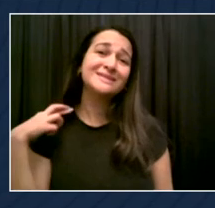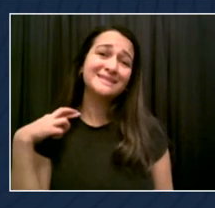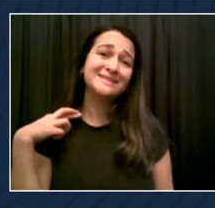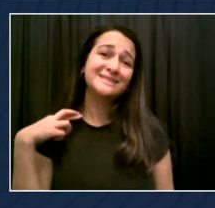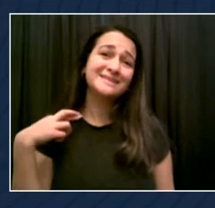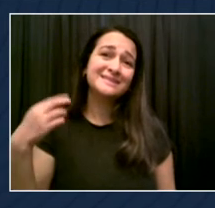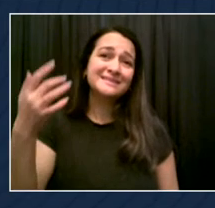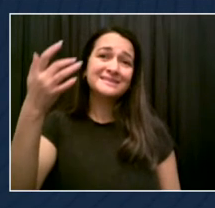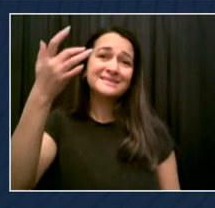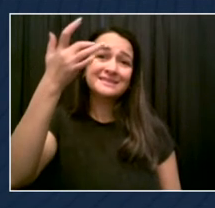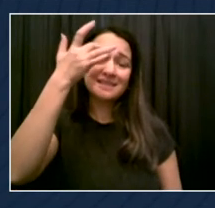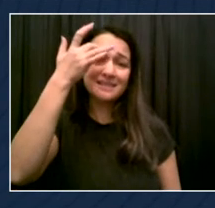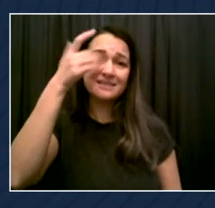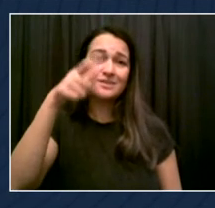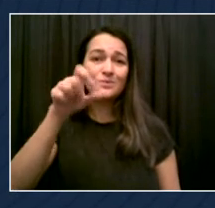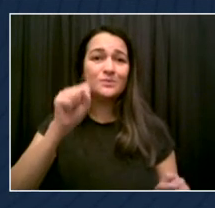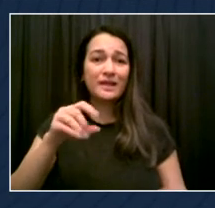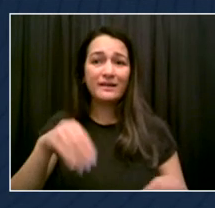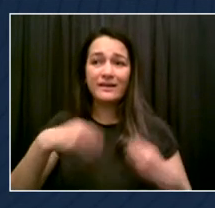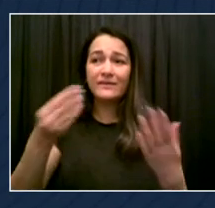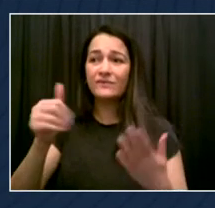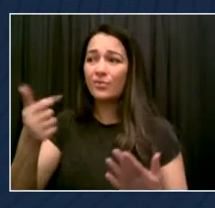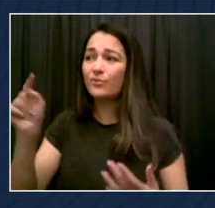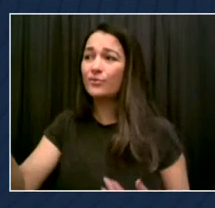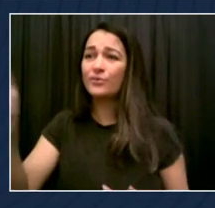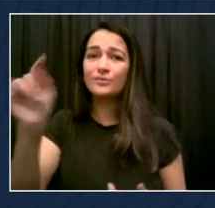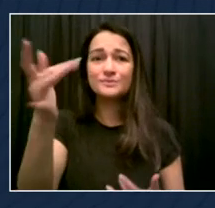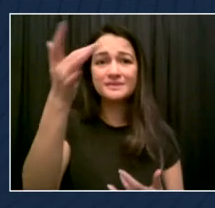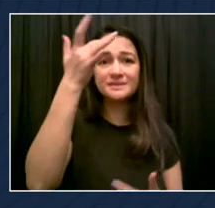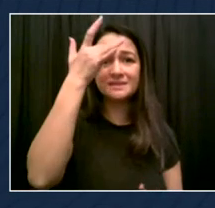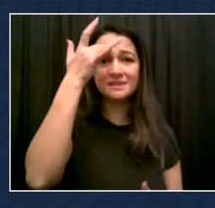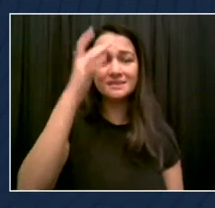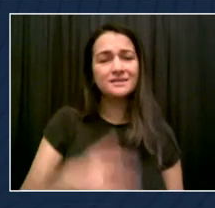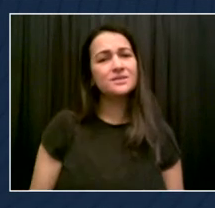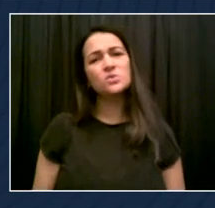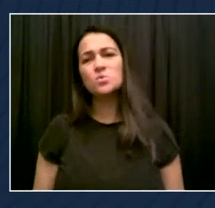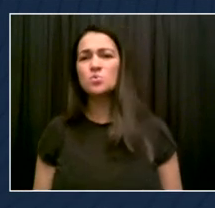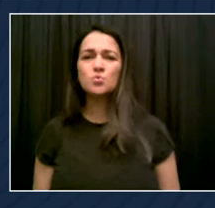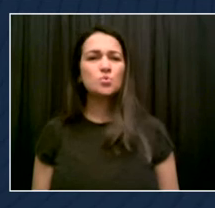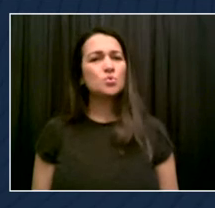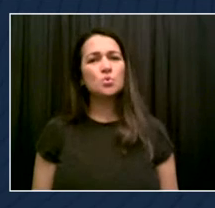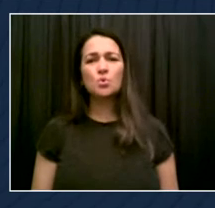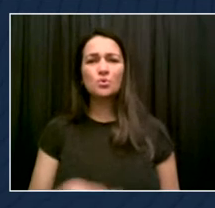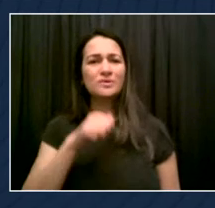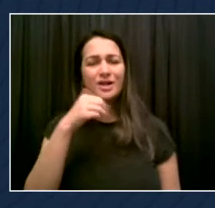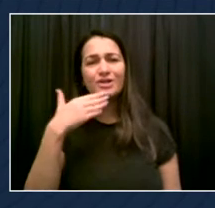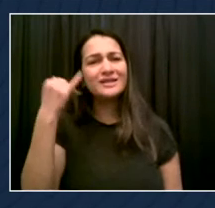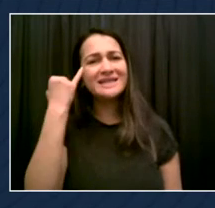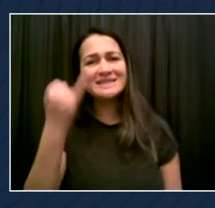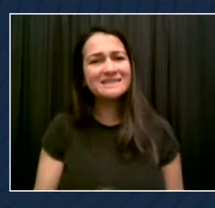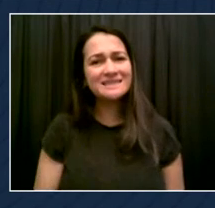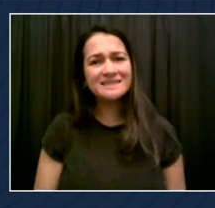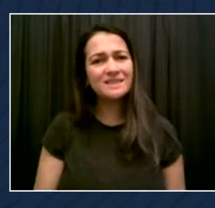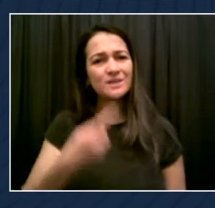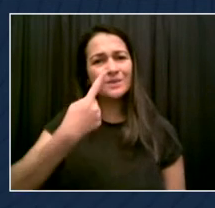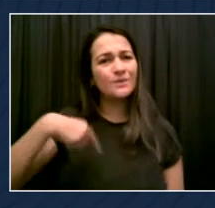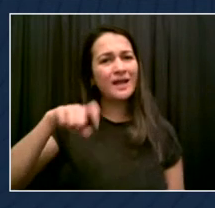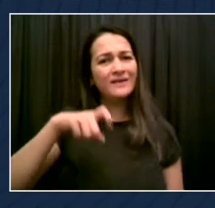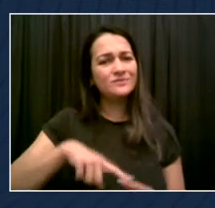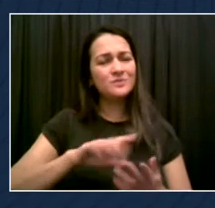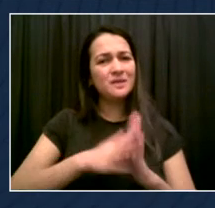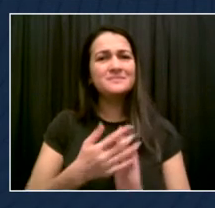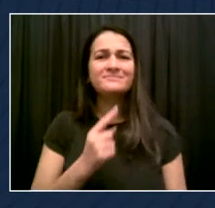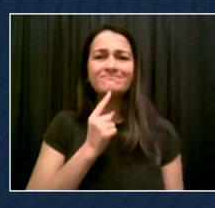moment in your government, your stance on this COVID-19 has been